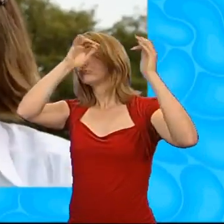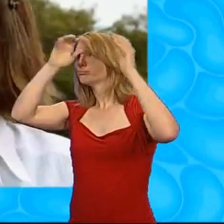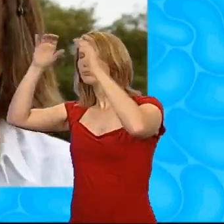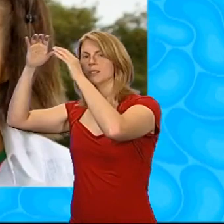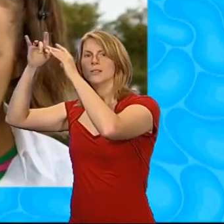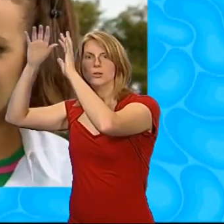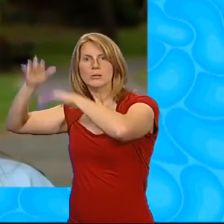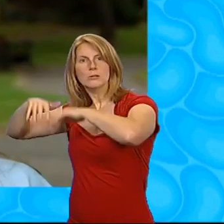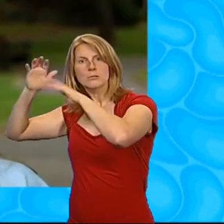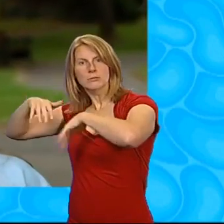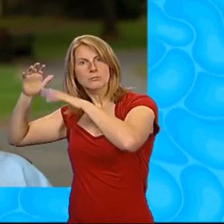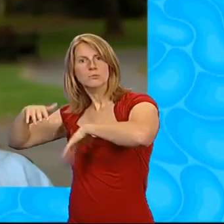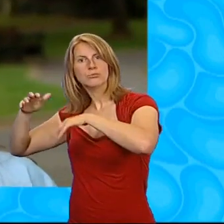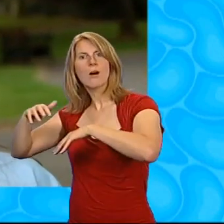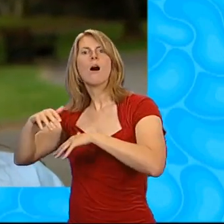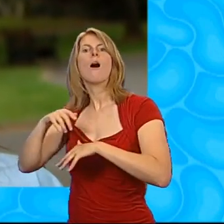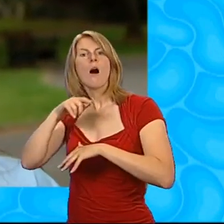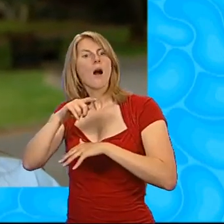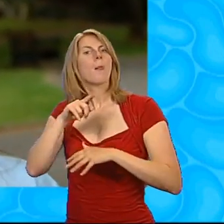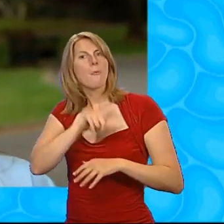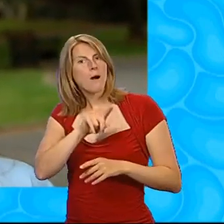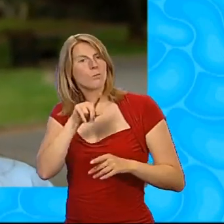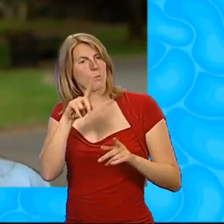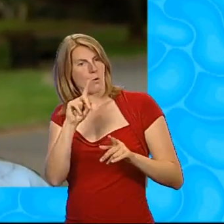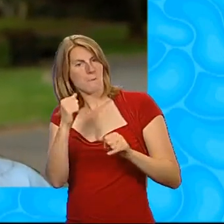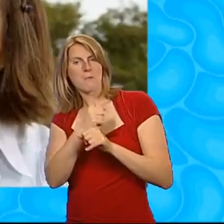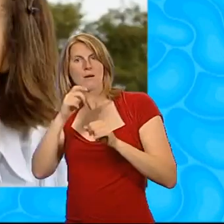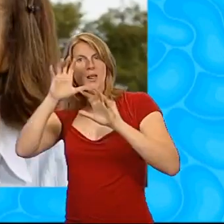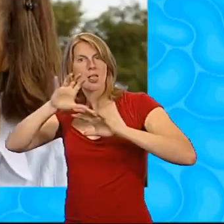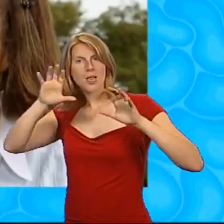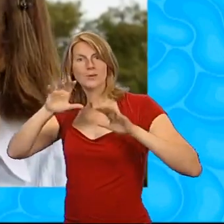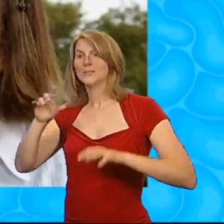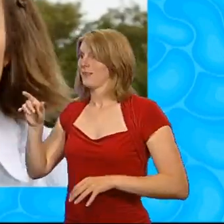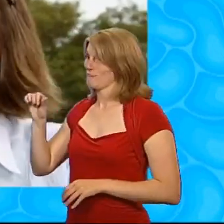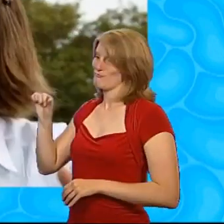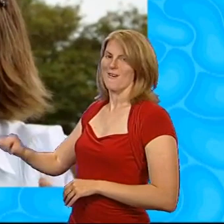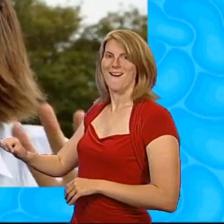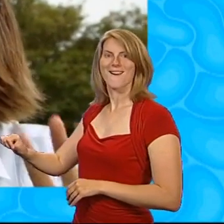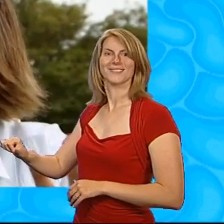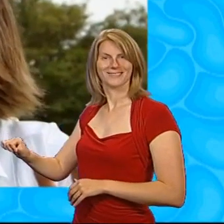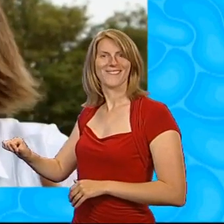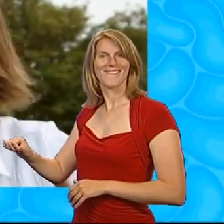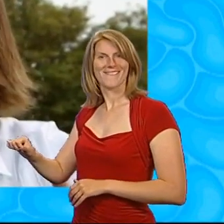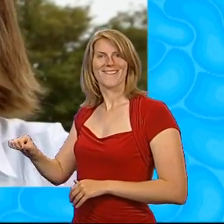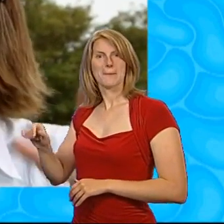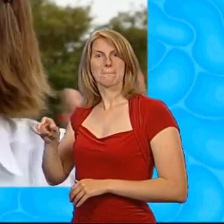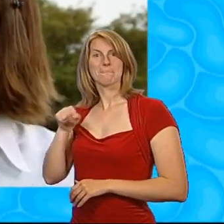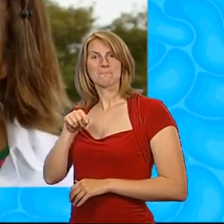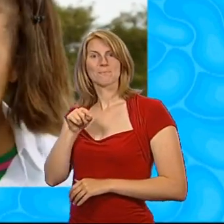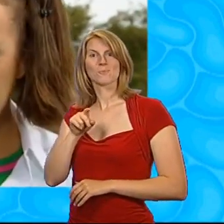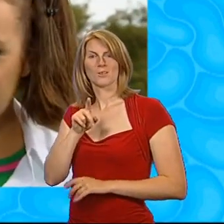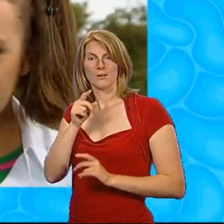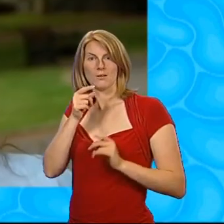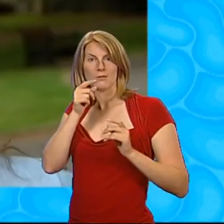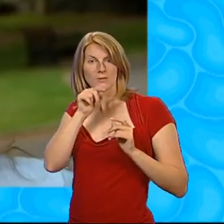liquid drops of water. So is that what makes a cloud? Exactly right! All those tiny drops of water make a